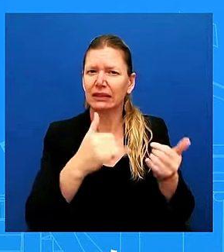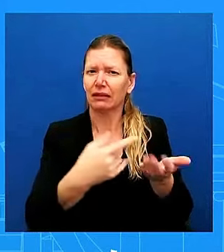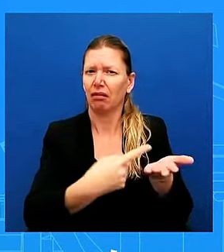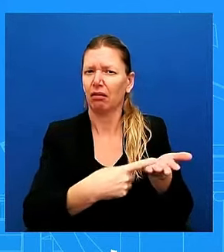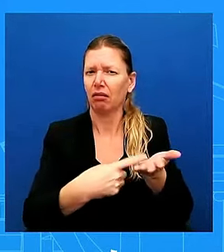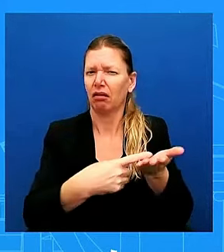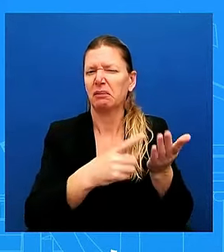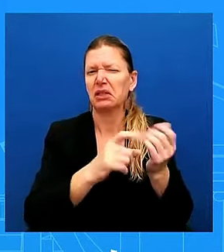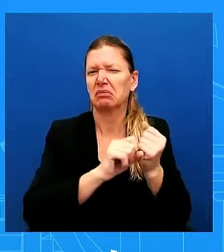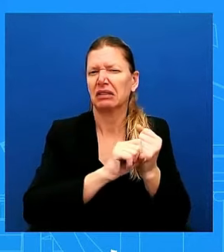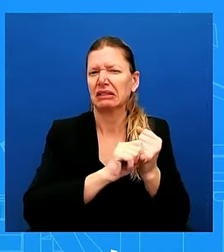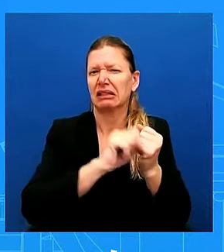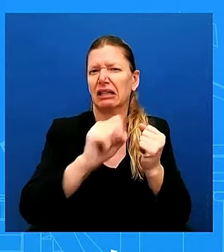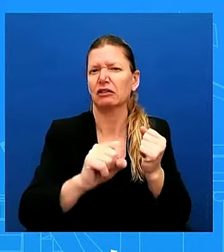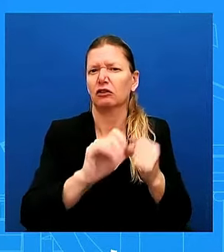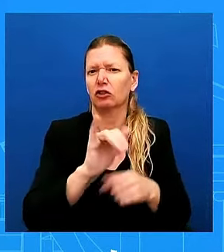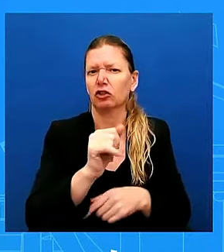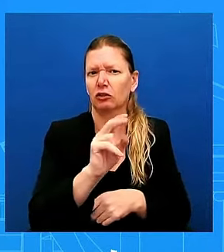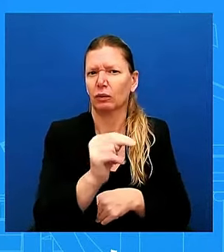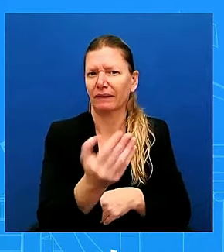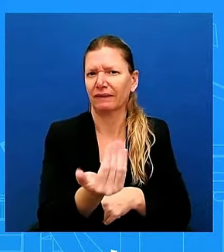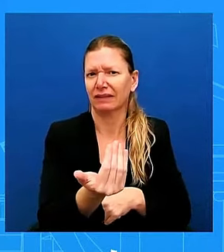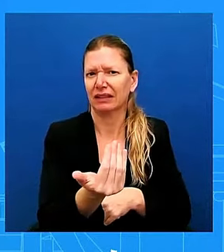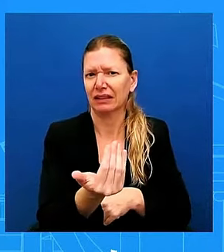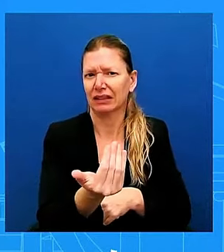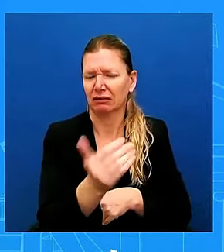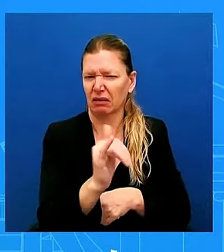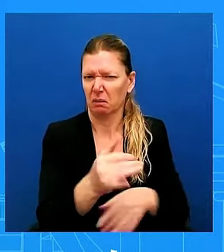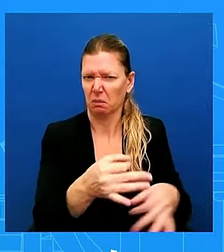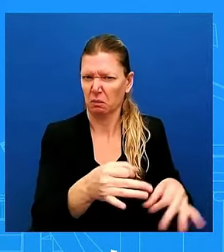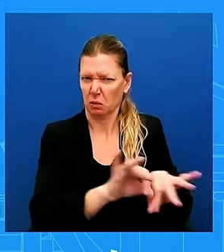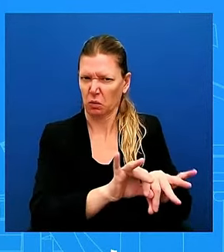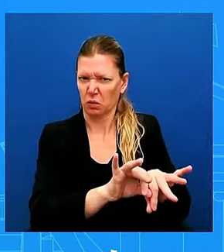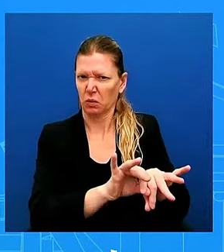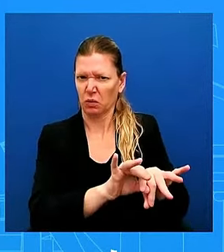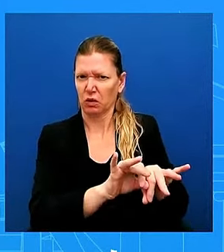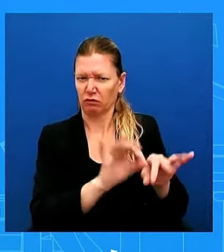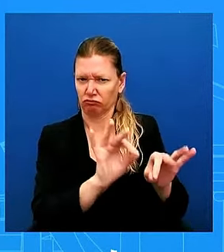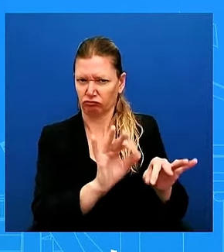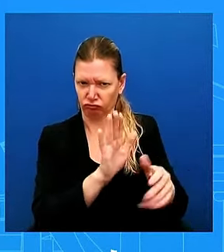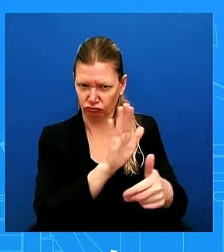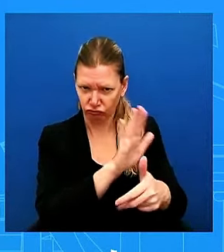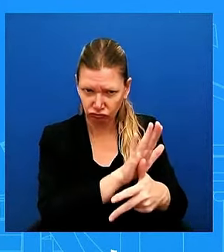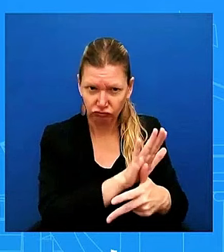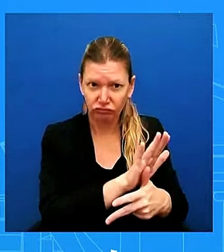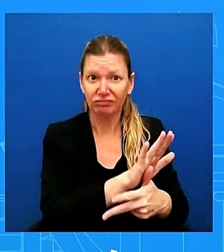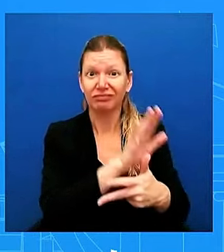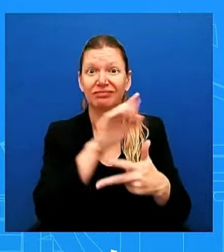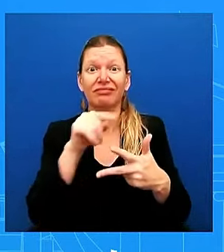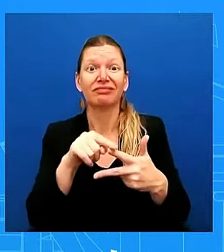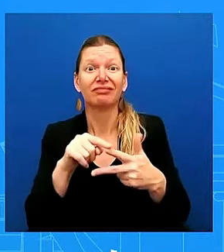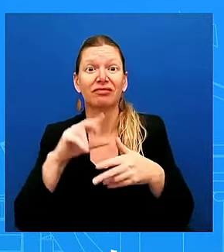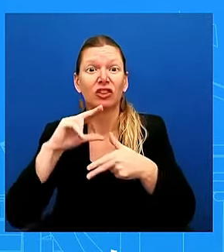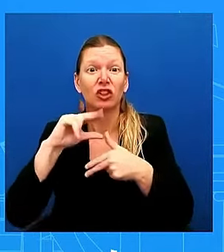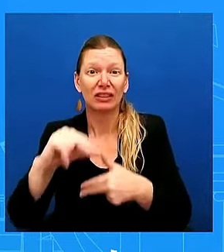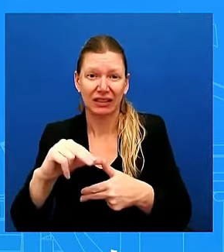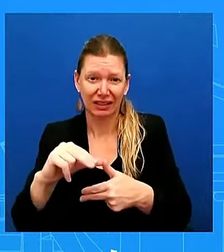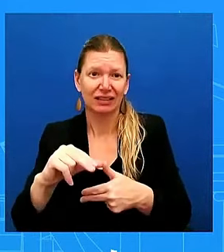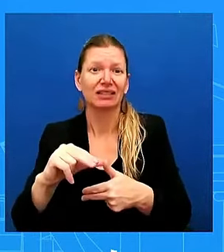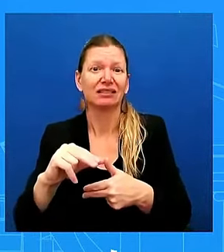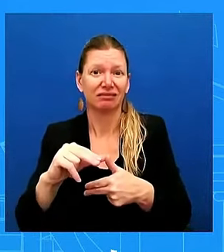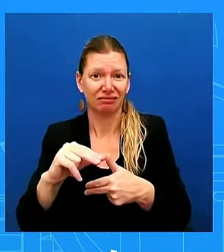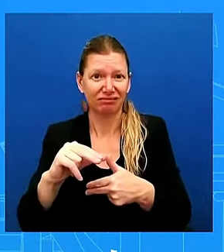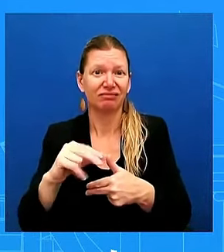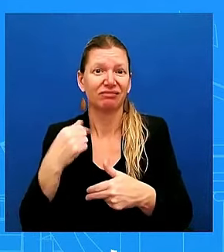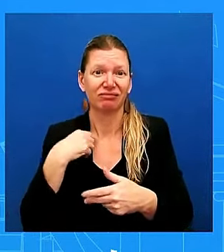in the midst of a hurricane that we saw, this historic hurricane that we just saw, Hurricane Helene. We see what's happening in the Middle East, the president and the